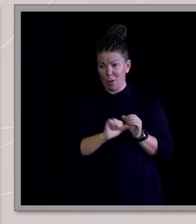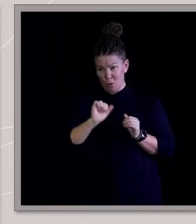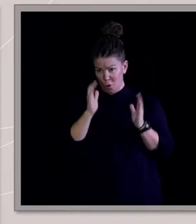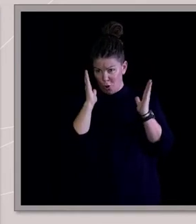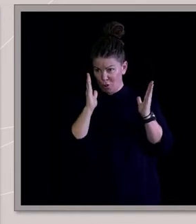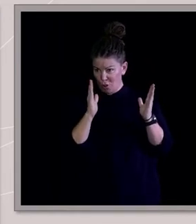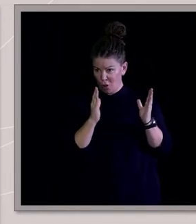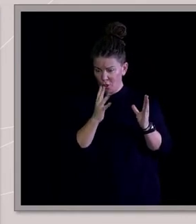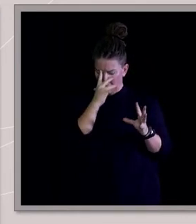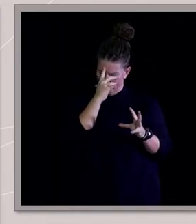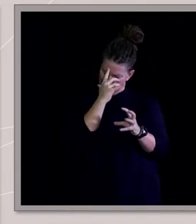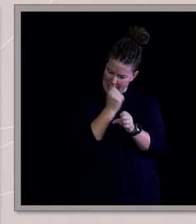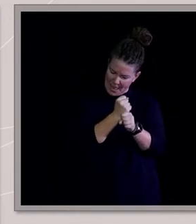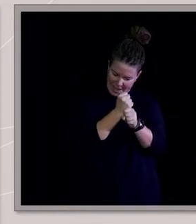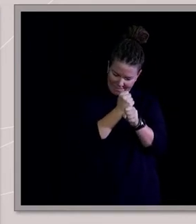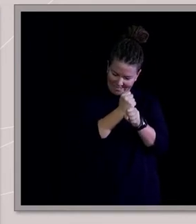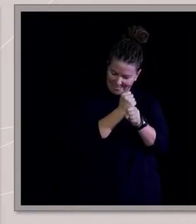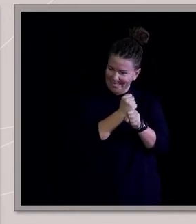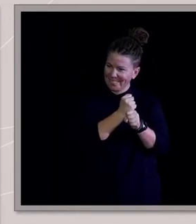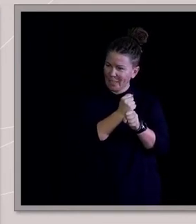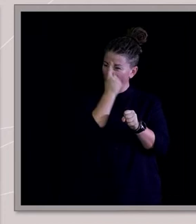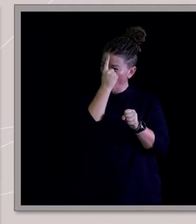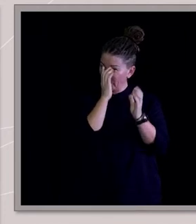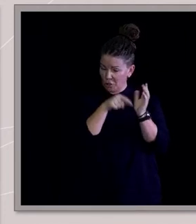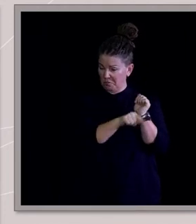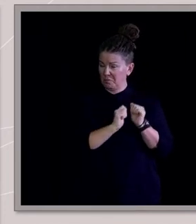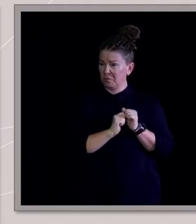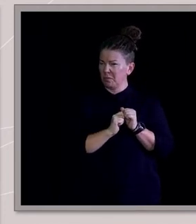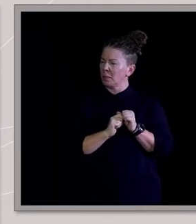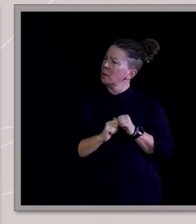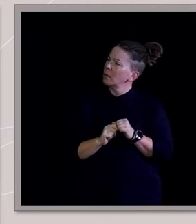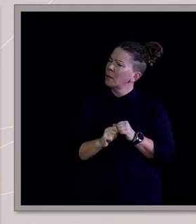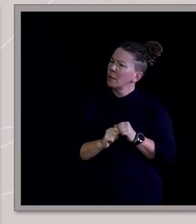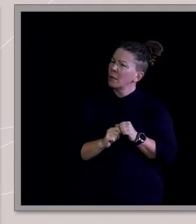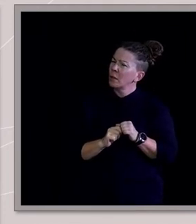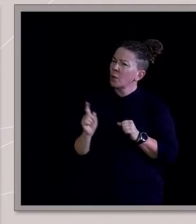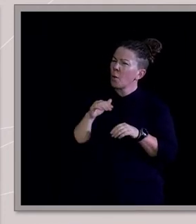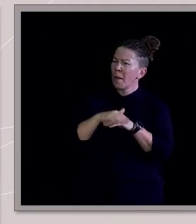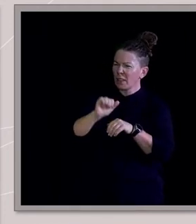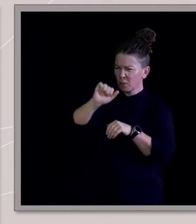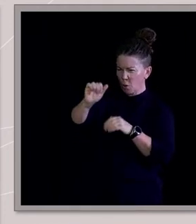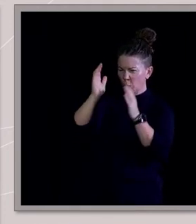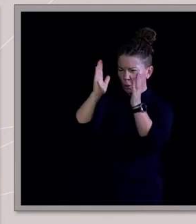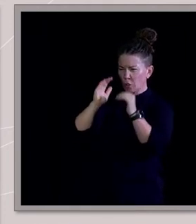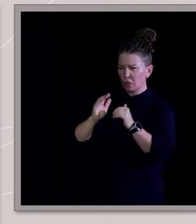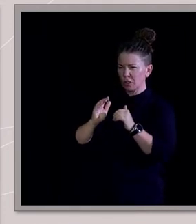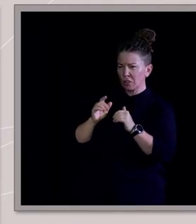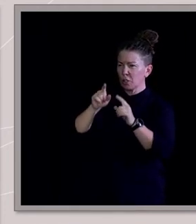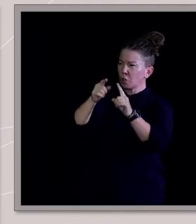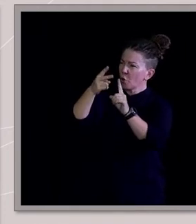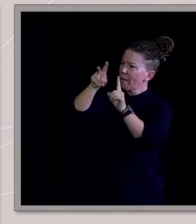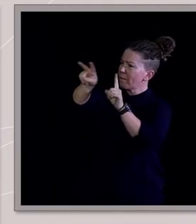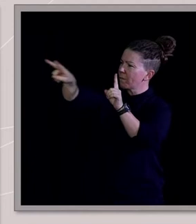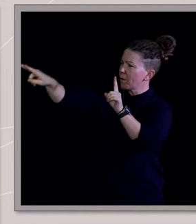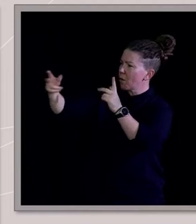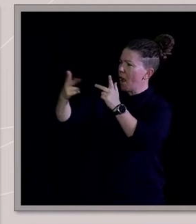held on to that belief. And I said to him, so what does that mean about your church and the way you see all the other churches, like the